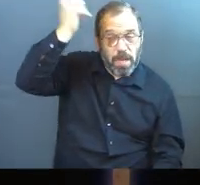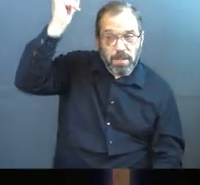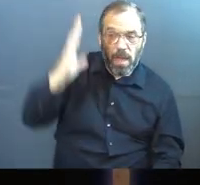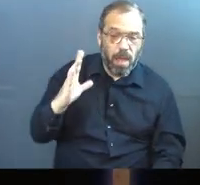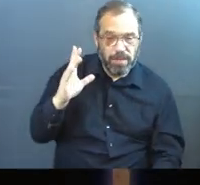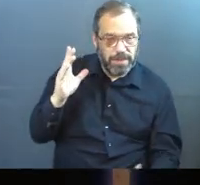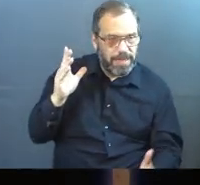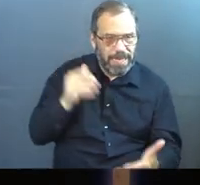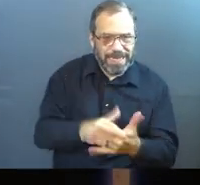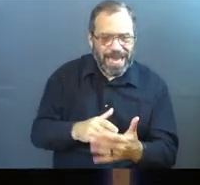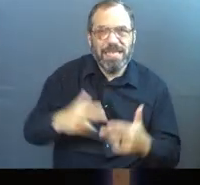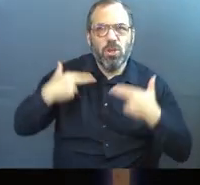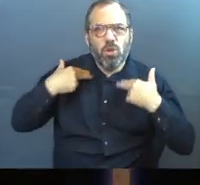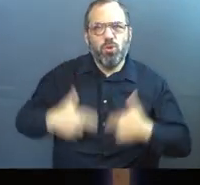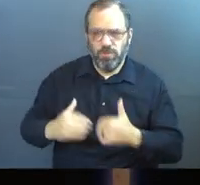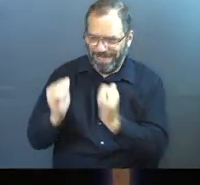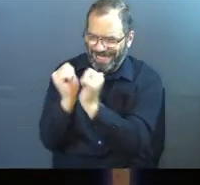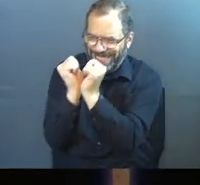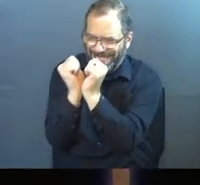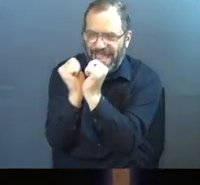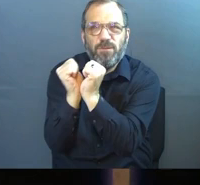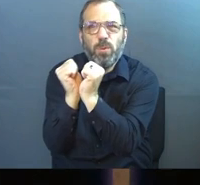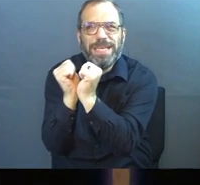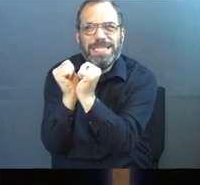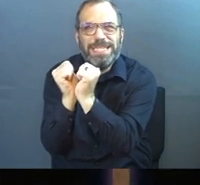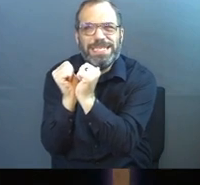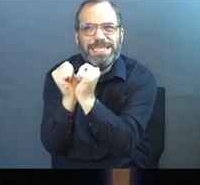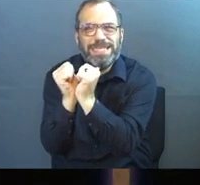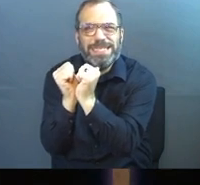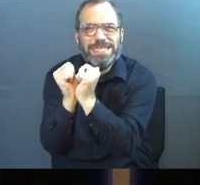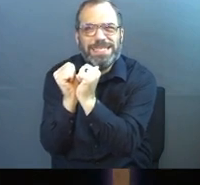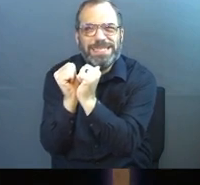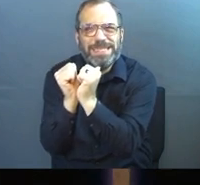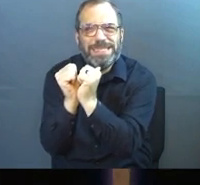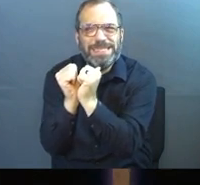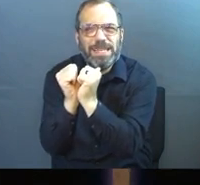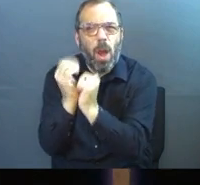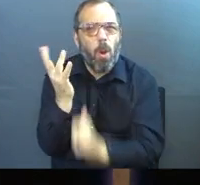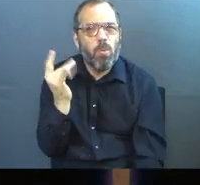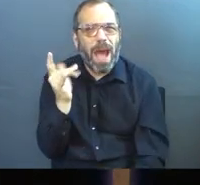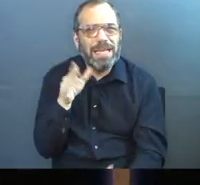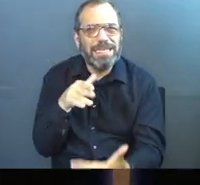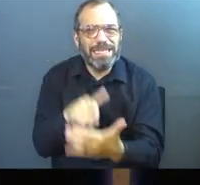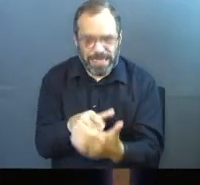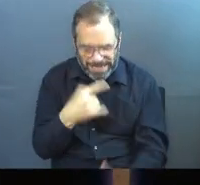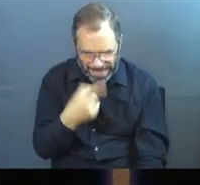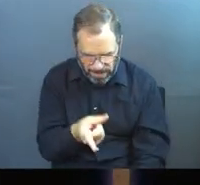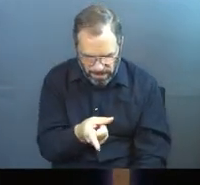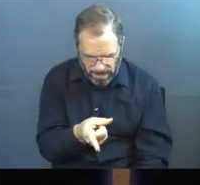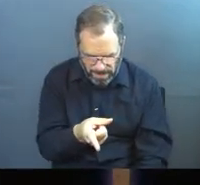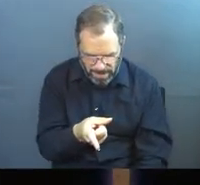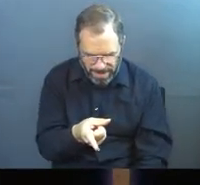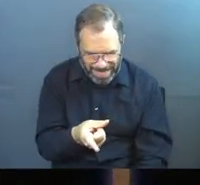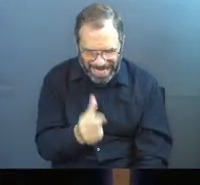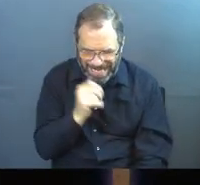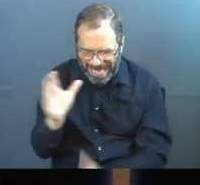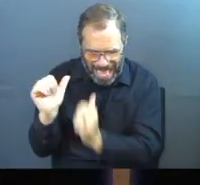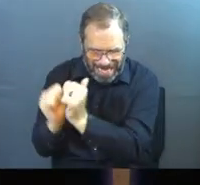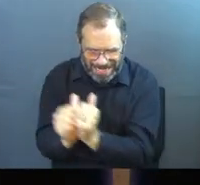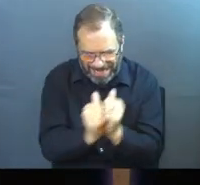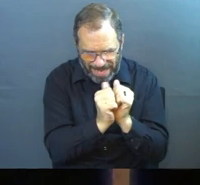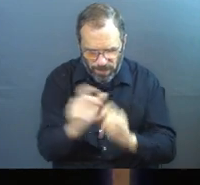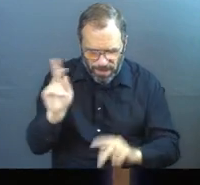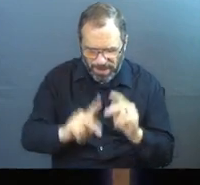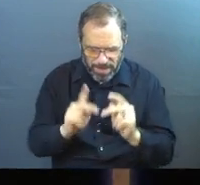God's against human slavery in all its forms. And you know why he's against it? He says it right there. It's not just slavery